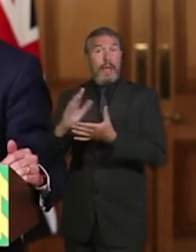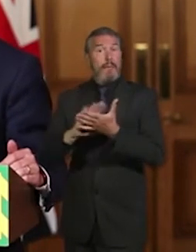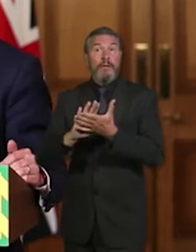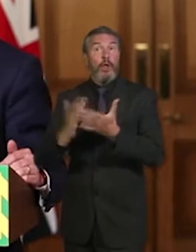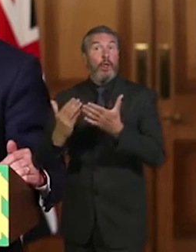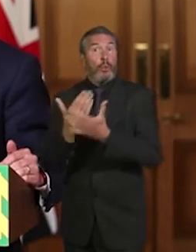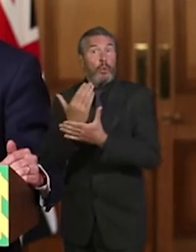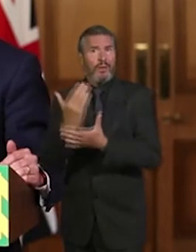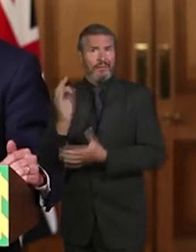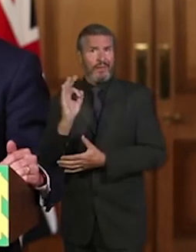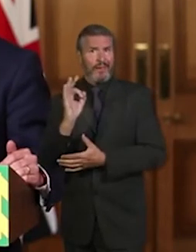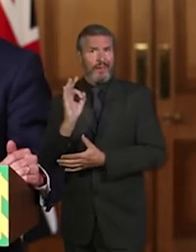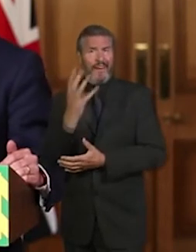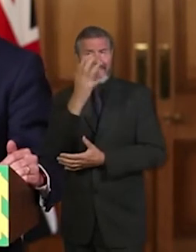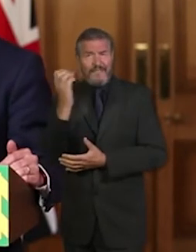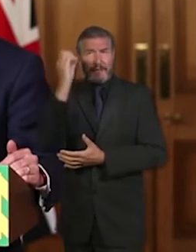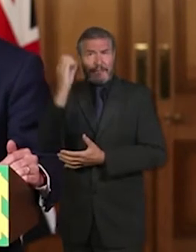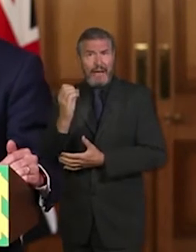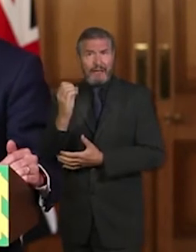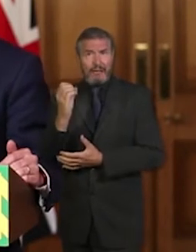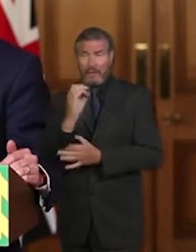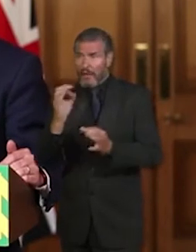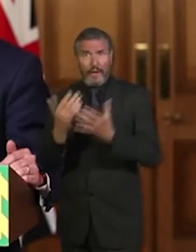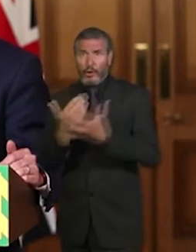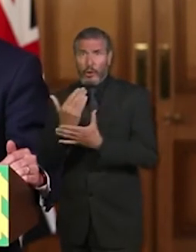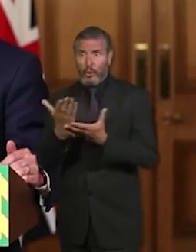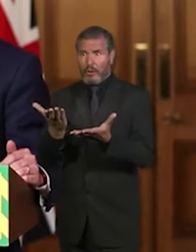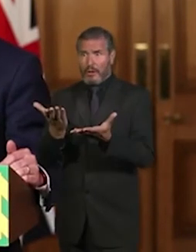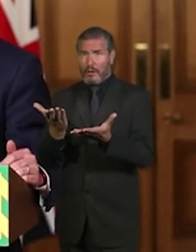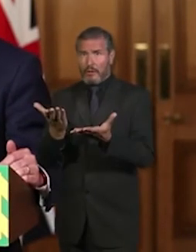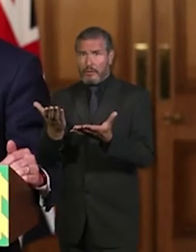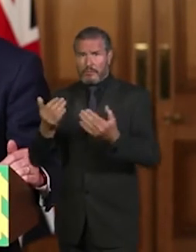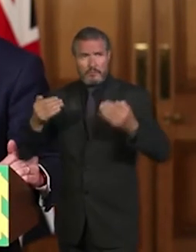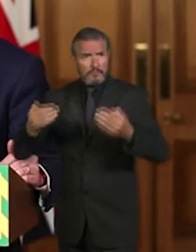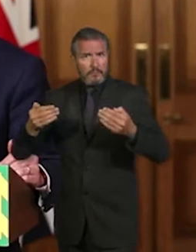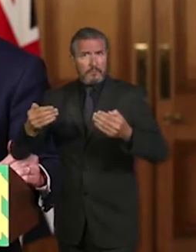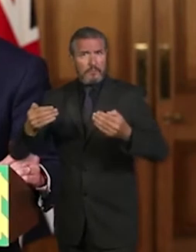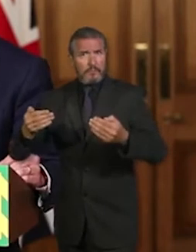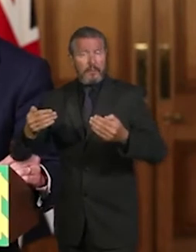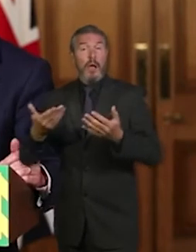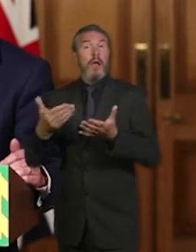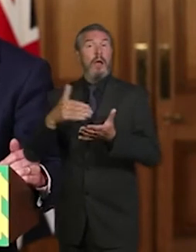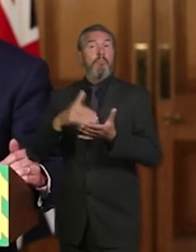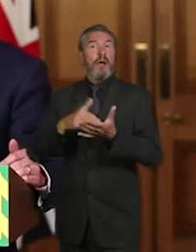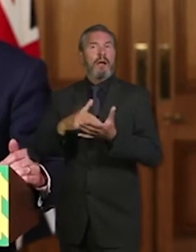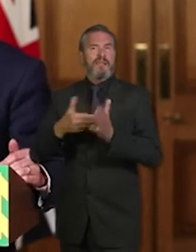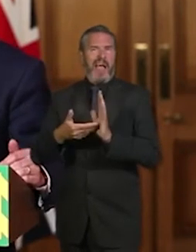to the week before. And if you look at the total number of excess deaths compared to